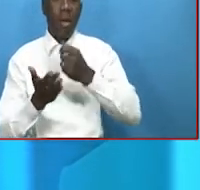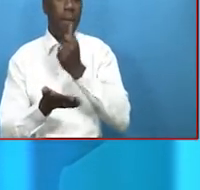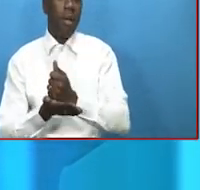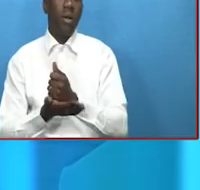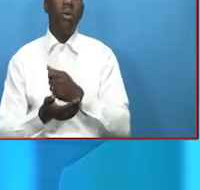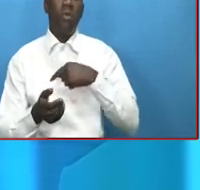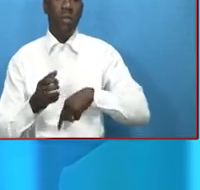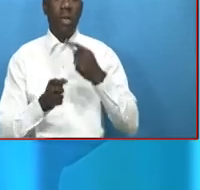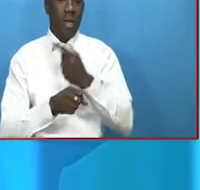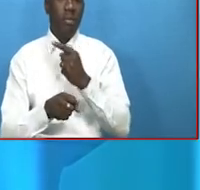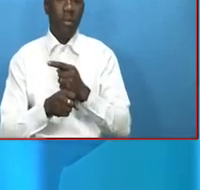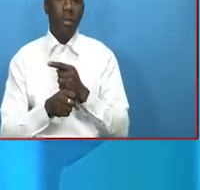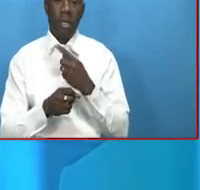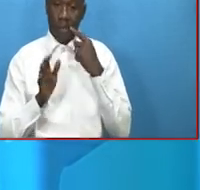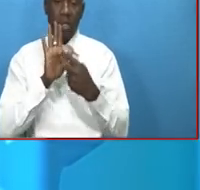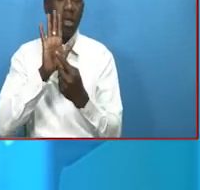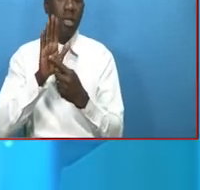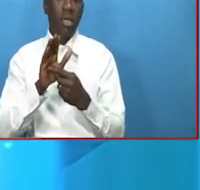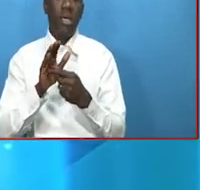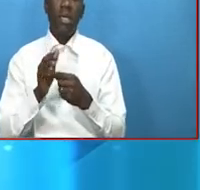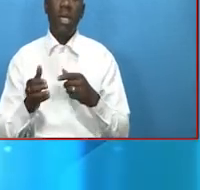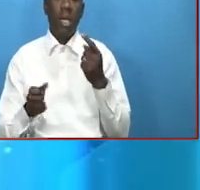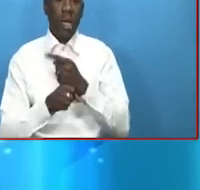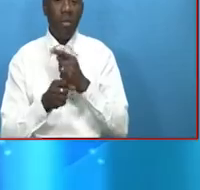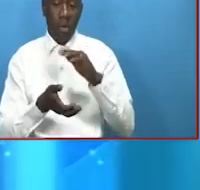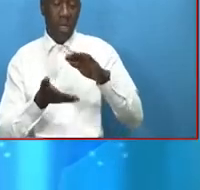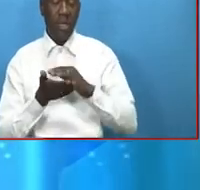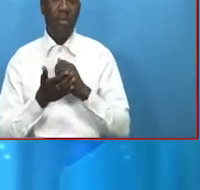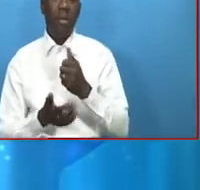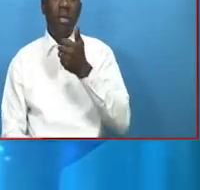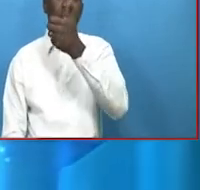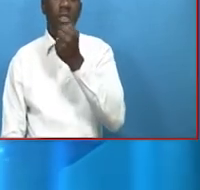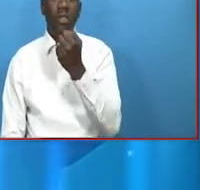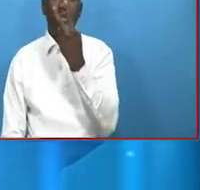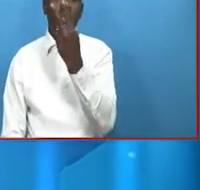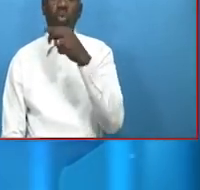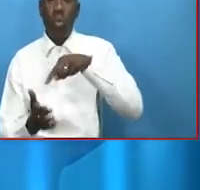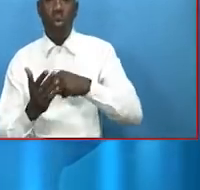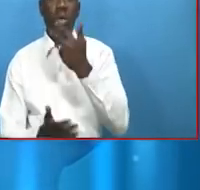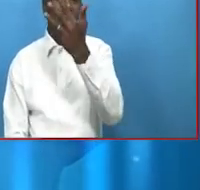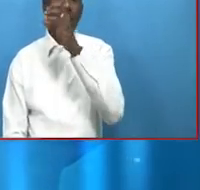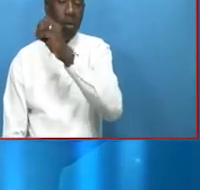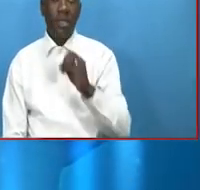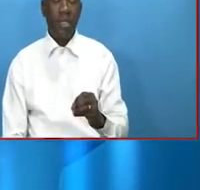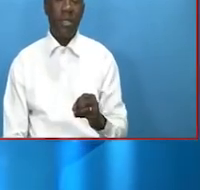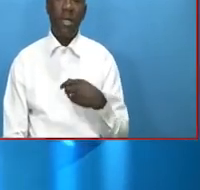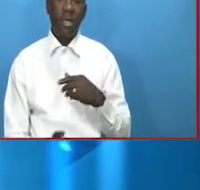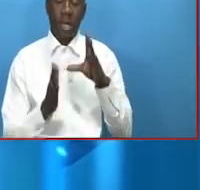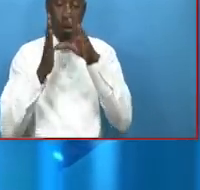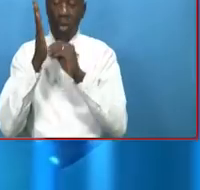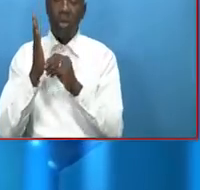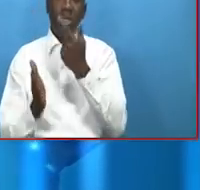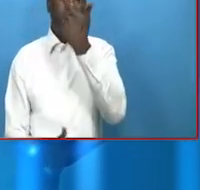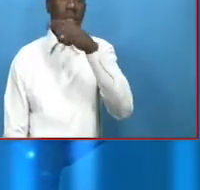Gambia revealed that the Gambia registered a whopping 62.9% in remittances, amounting to US$774